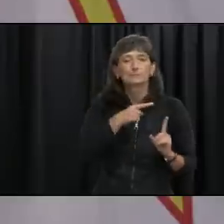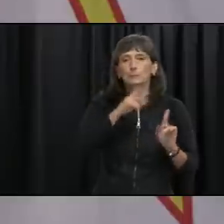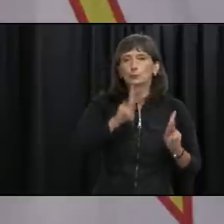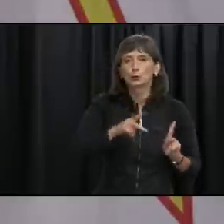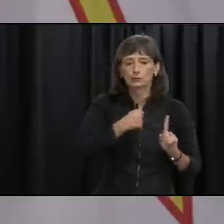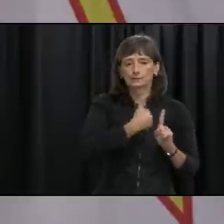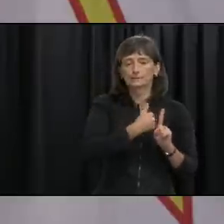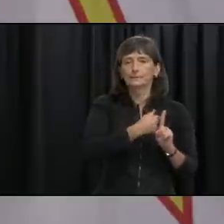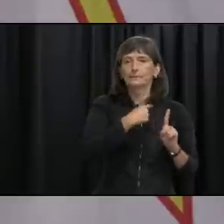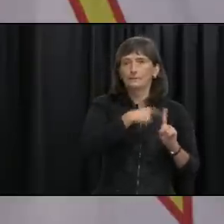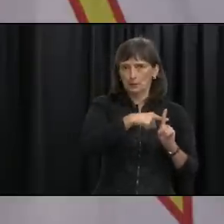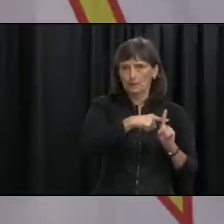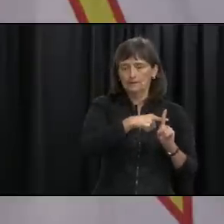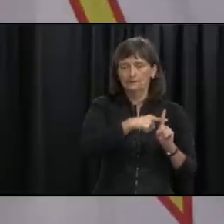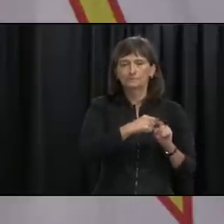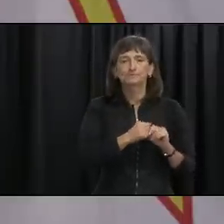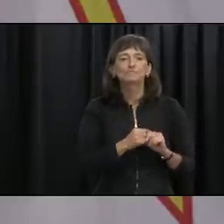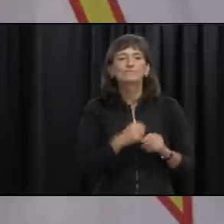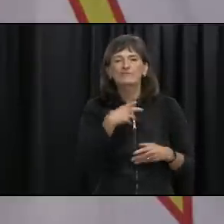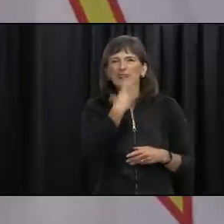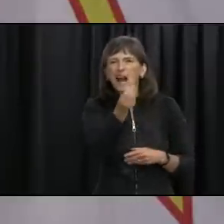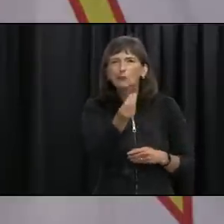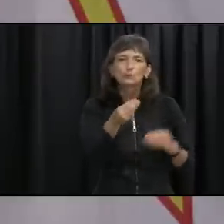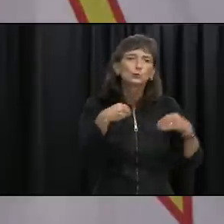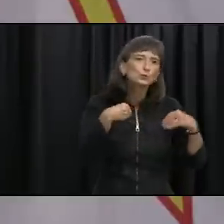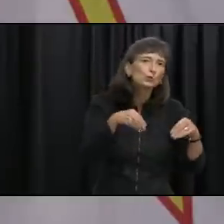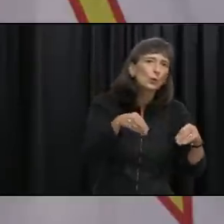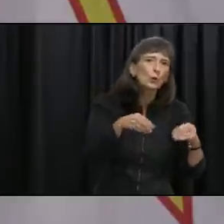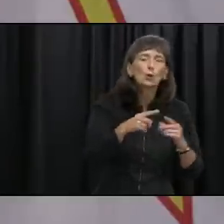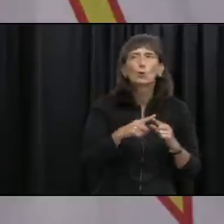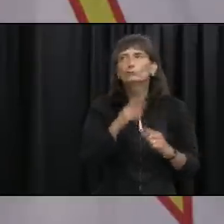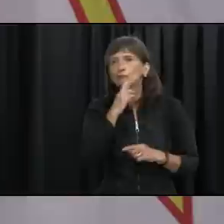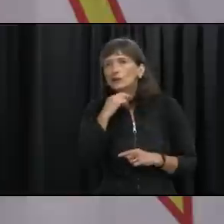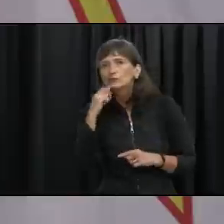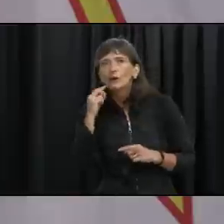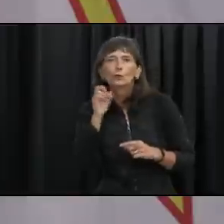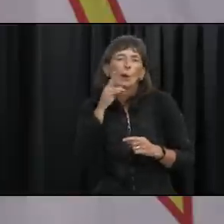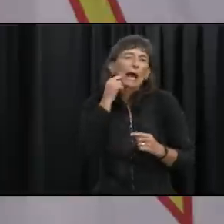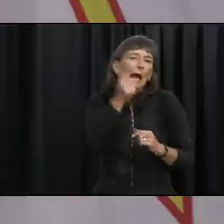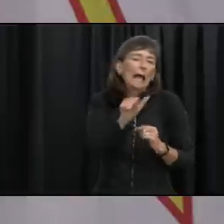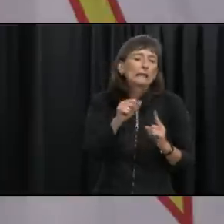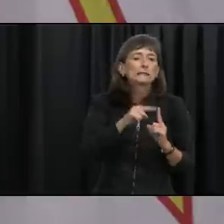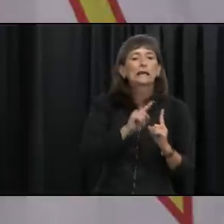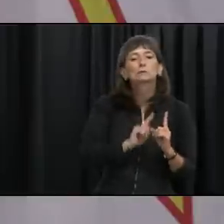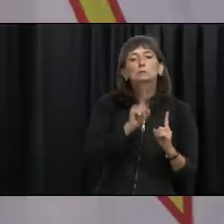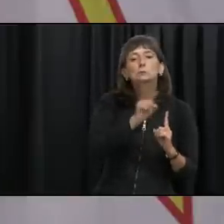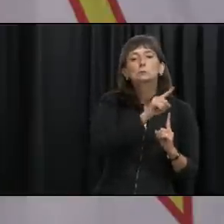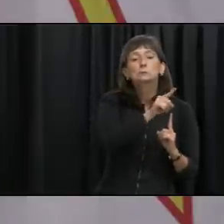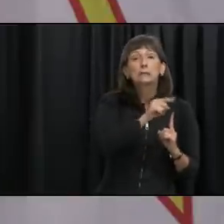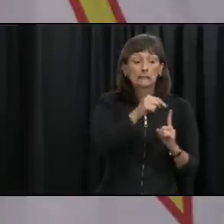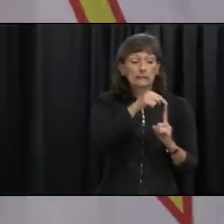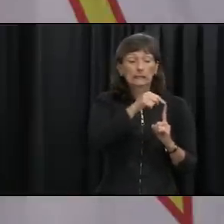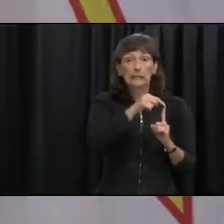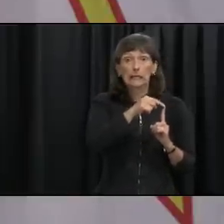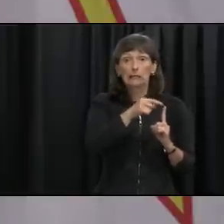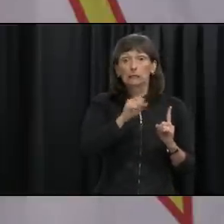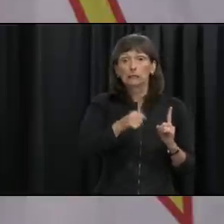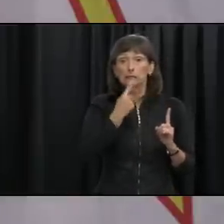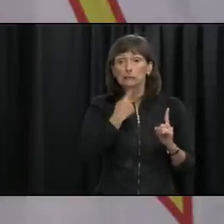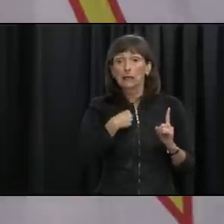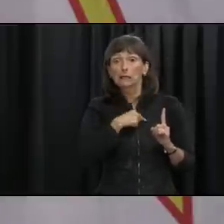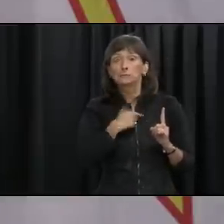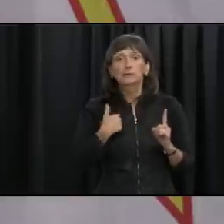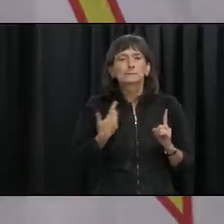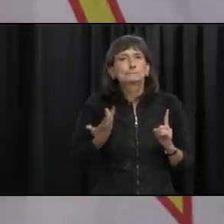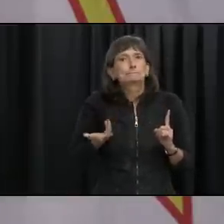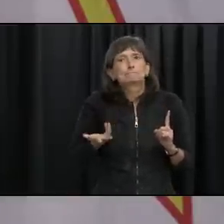or a community center or or a place in the community a restaurant what happens is as much as they might want to tell us who their contacts are they